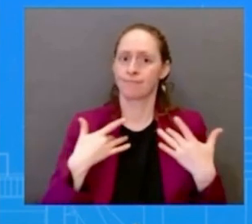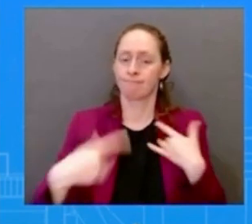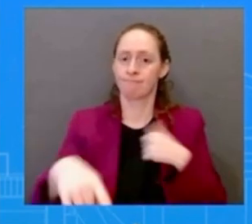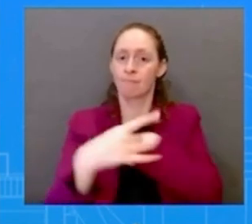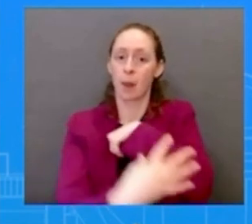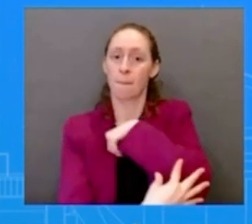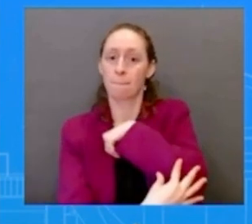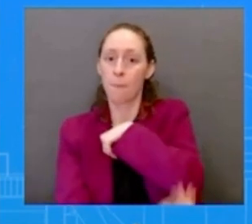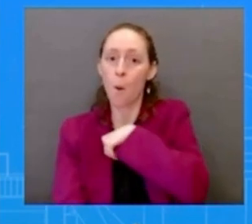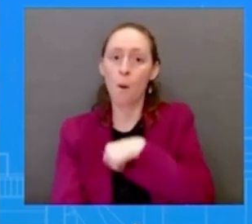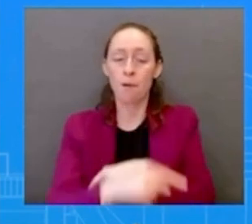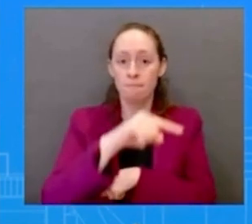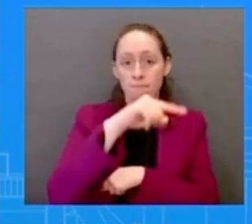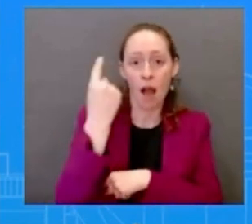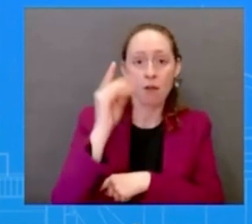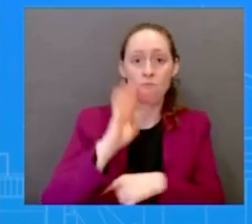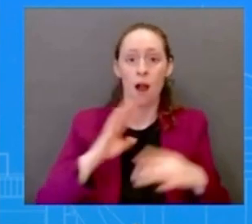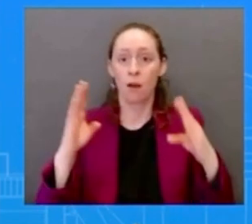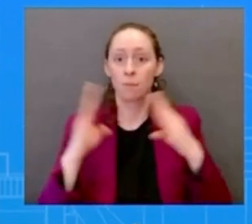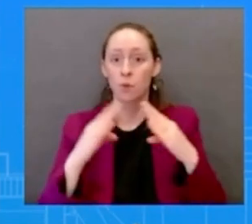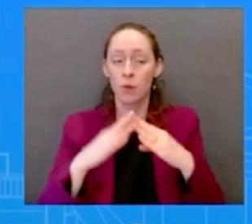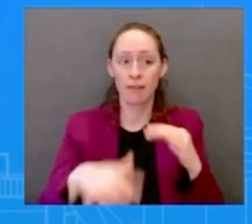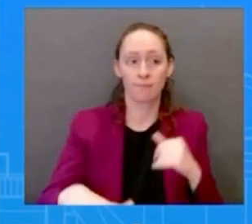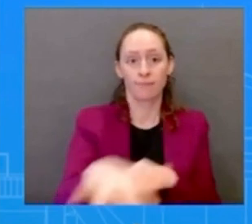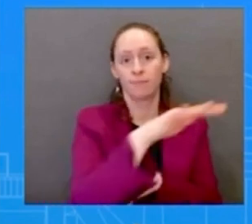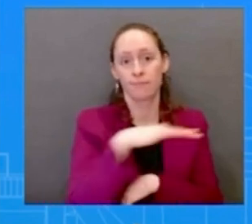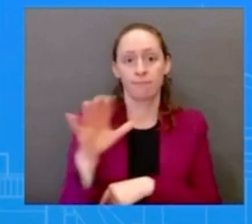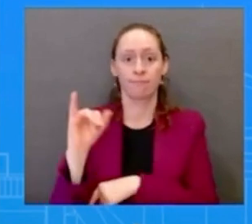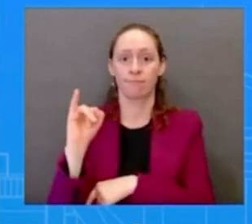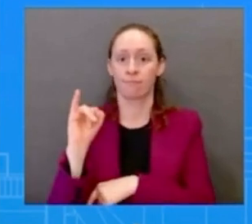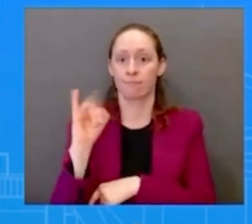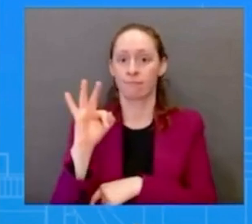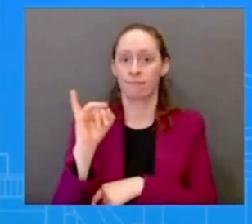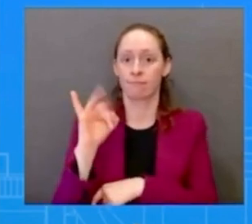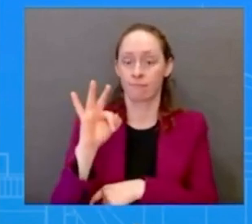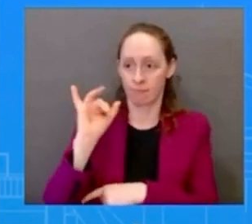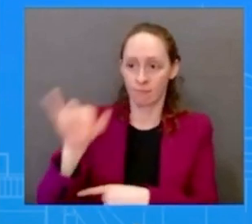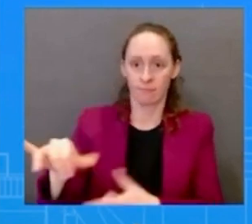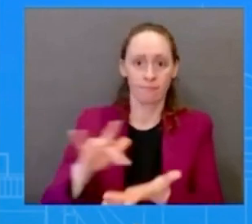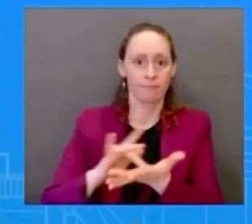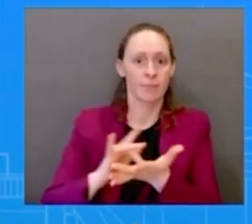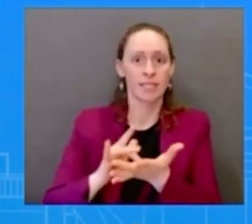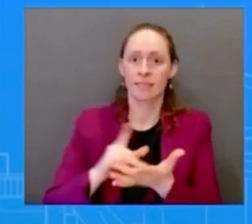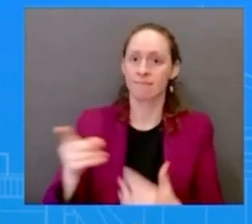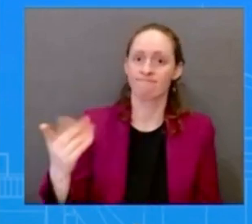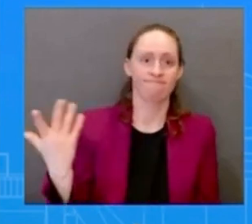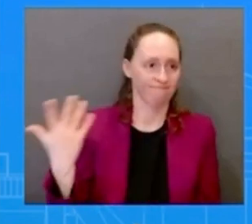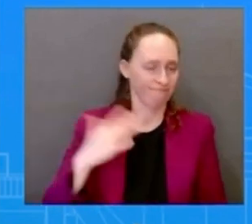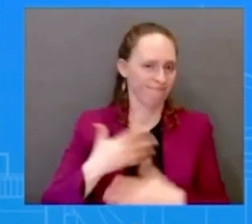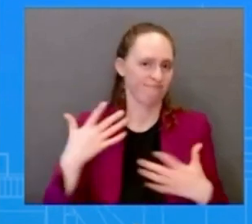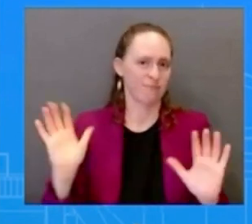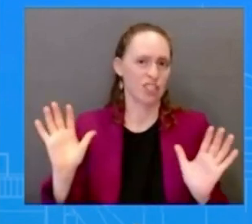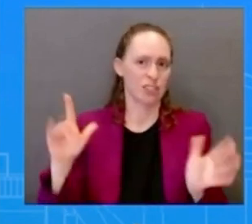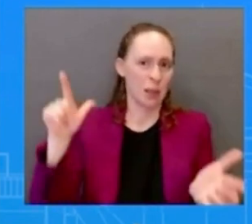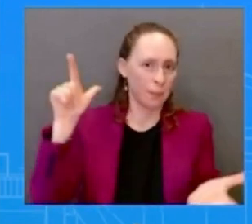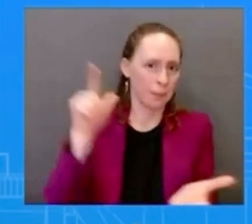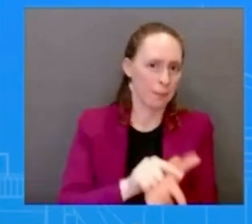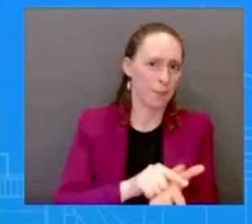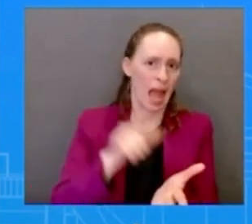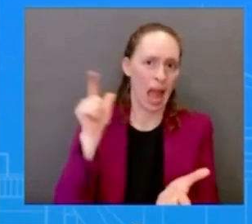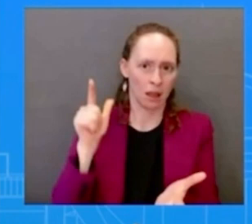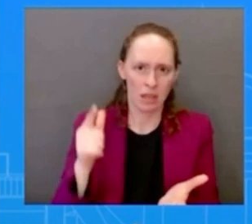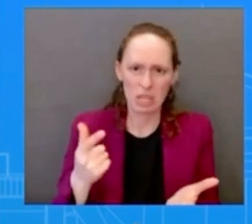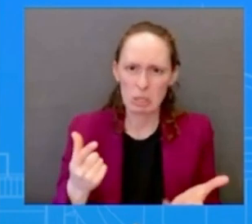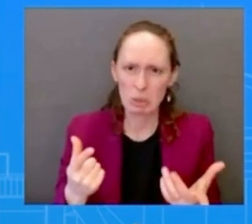not allowed in that state what happens so look i'm not going to get ahead of the decision that the courts are going to be making i don't anytime soon today